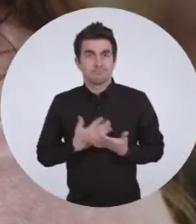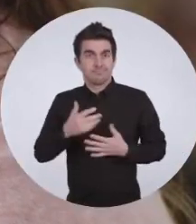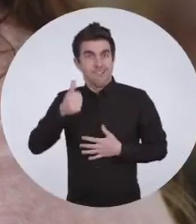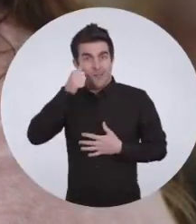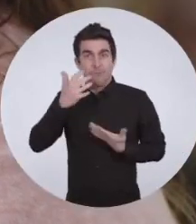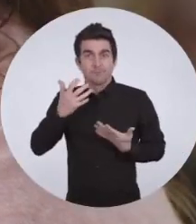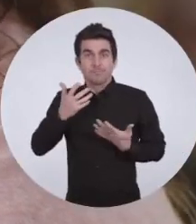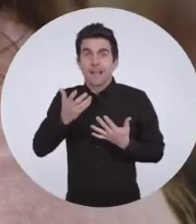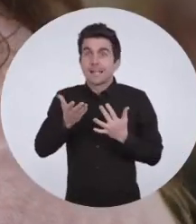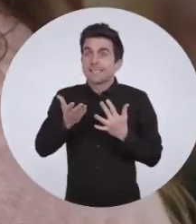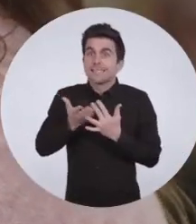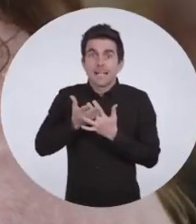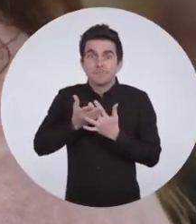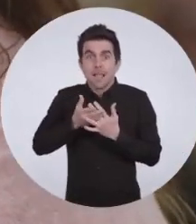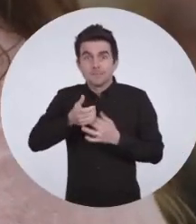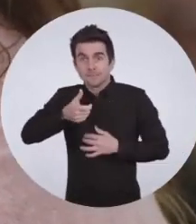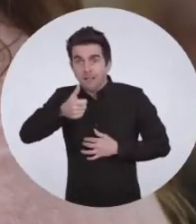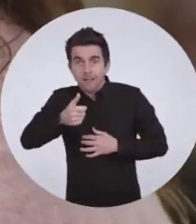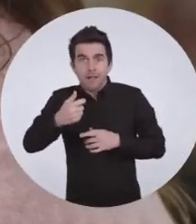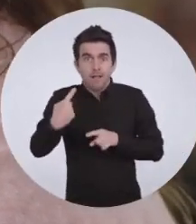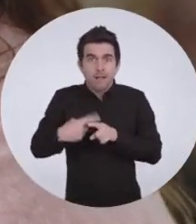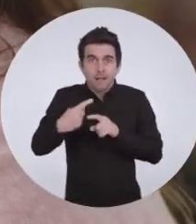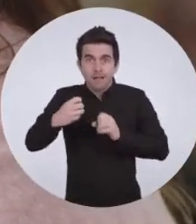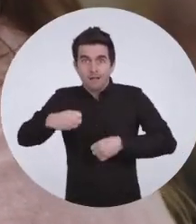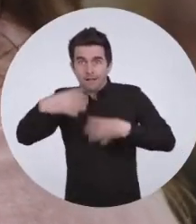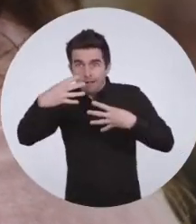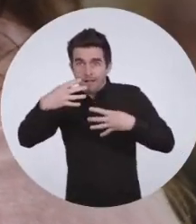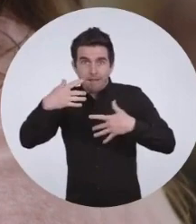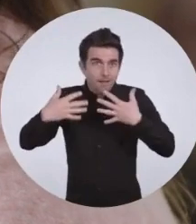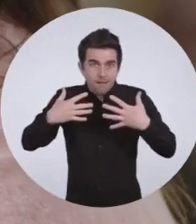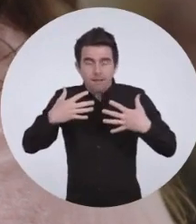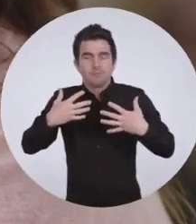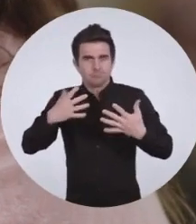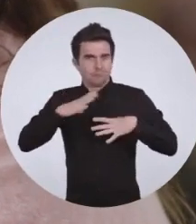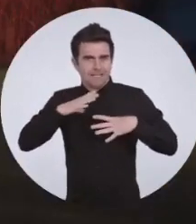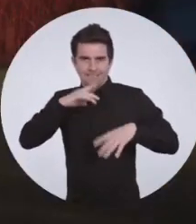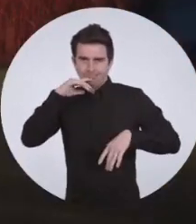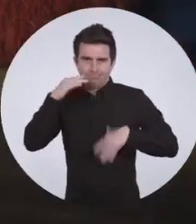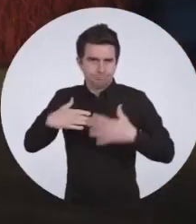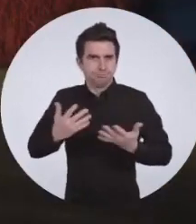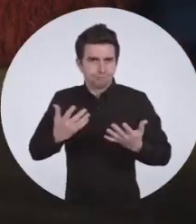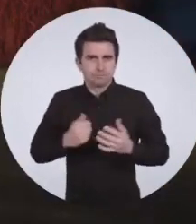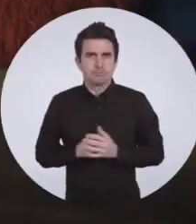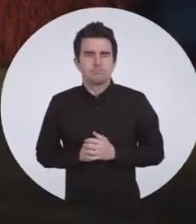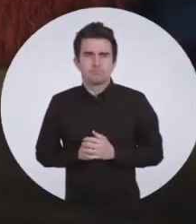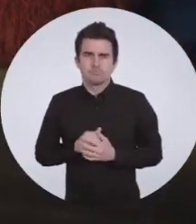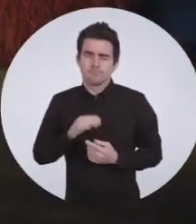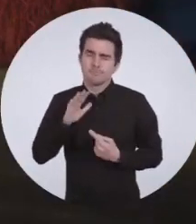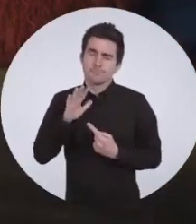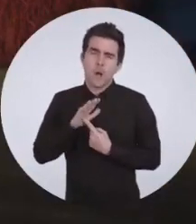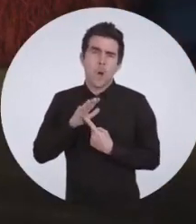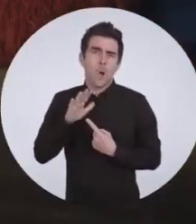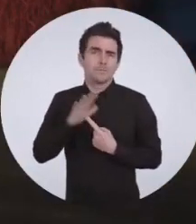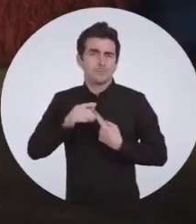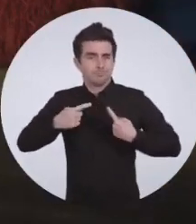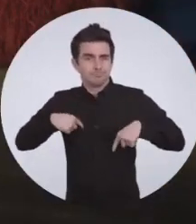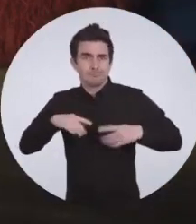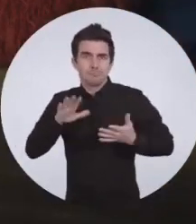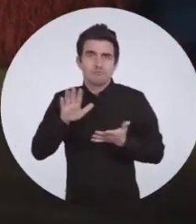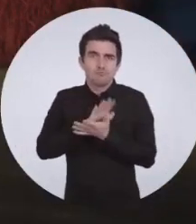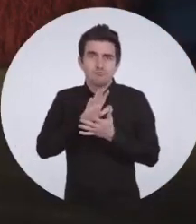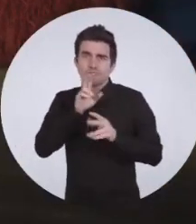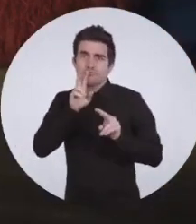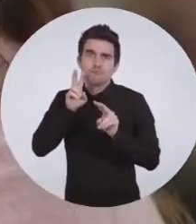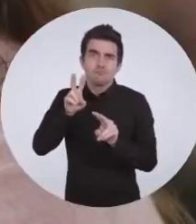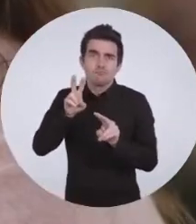Now that we know how to bring up the accessibility shortcuts, let's get right into the features. This has got to be the most important feature for